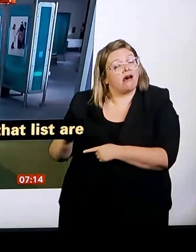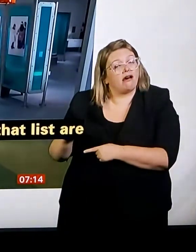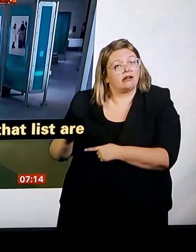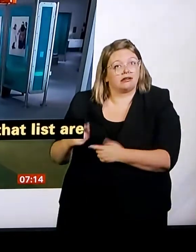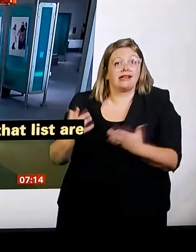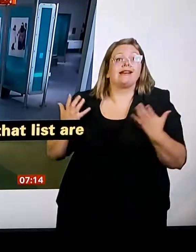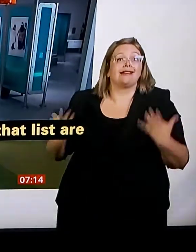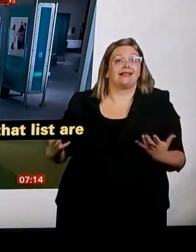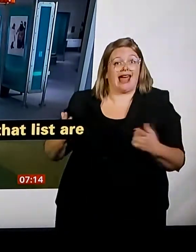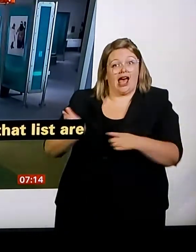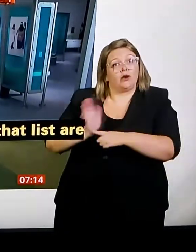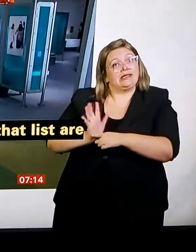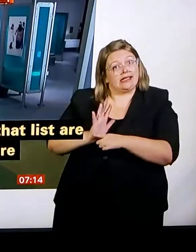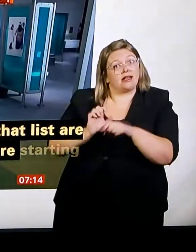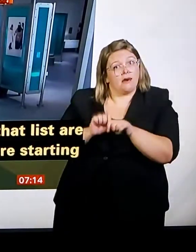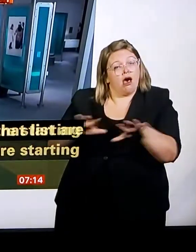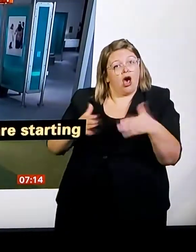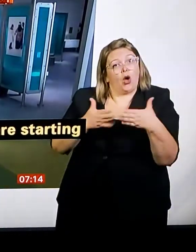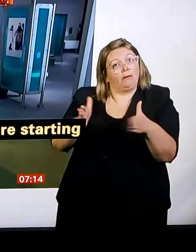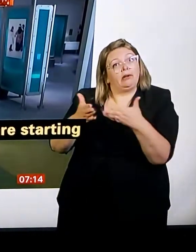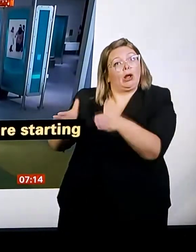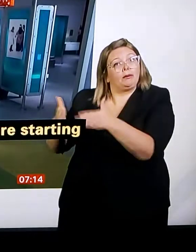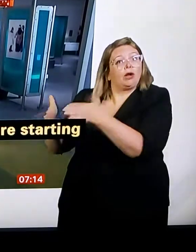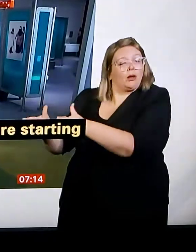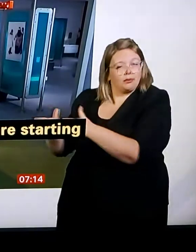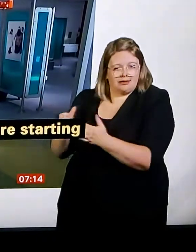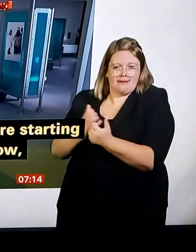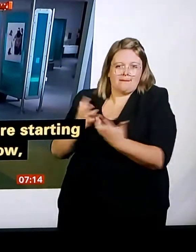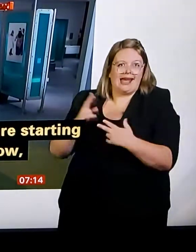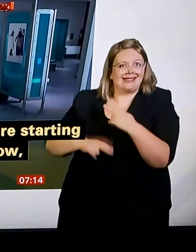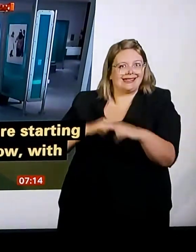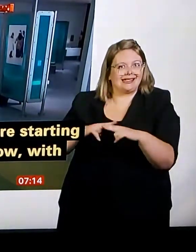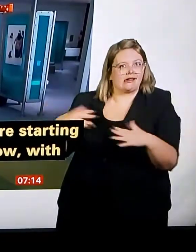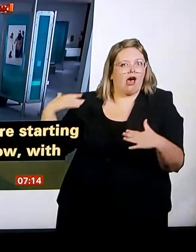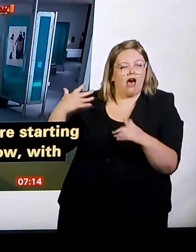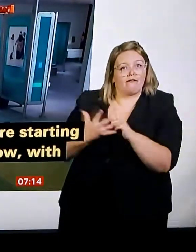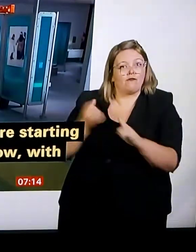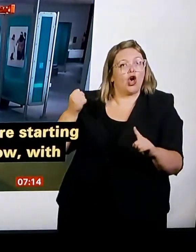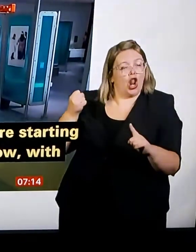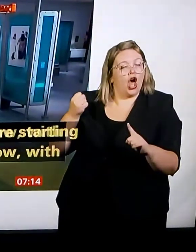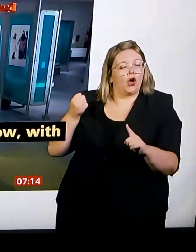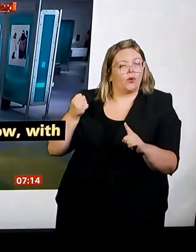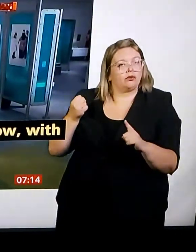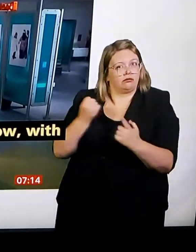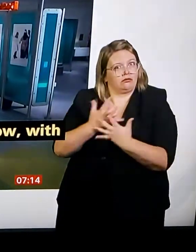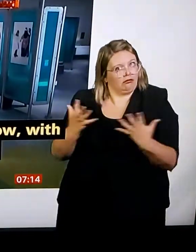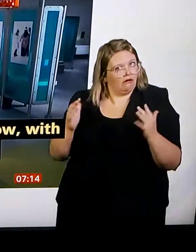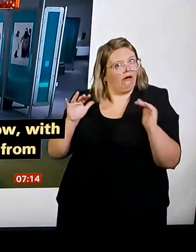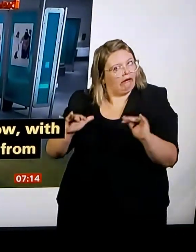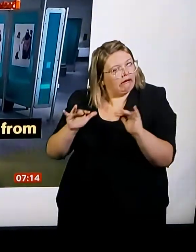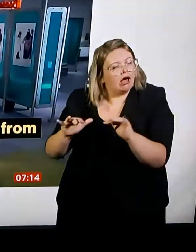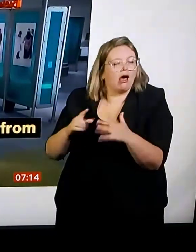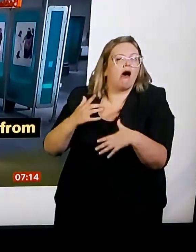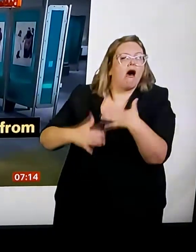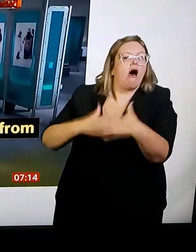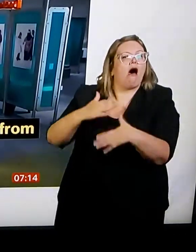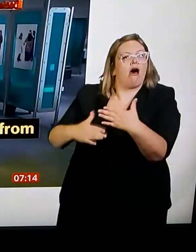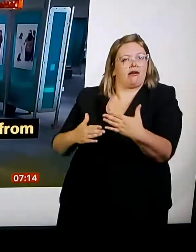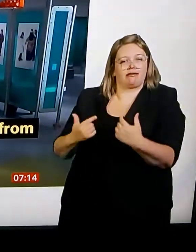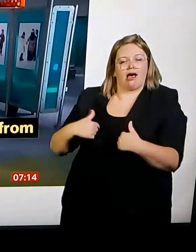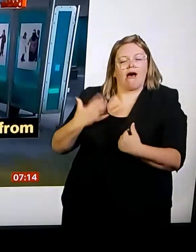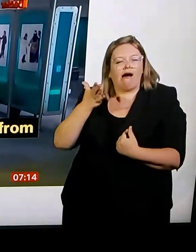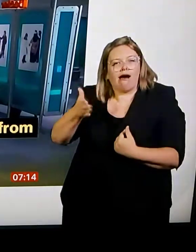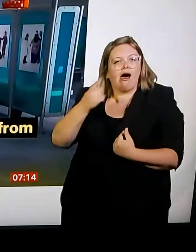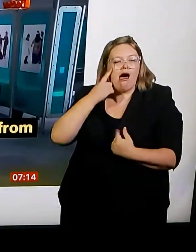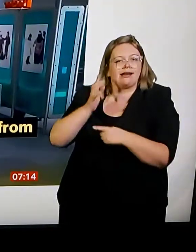up ticket prices, and making returning home even more out of reach. I'm originally from the UK, but I've lived in